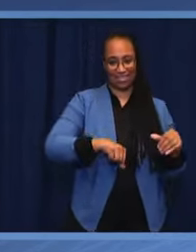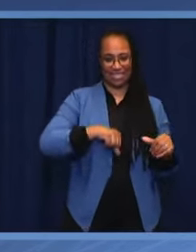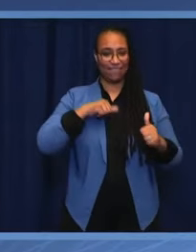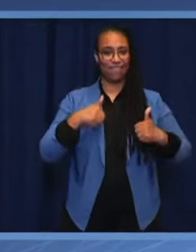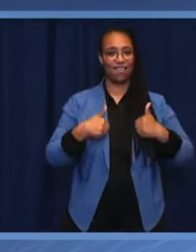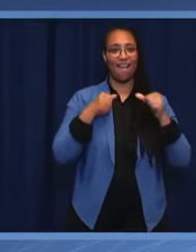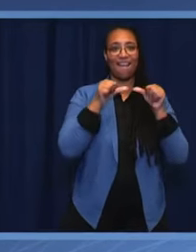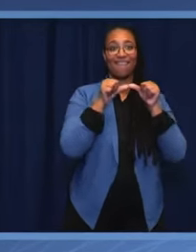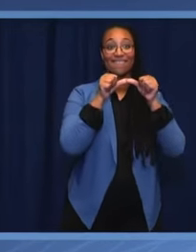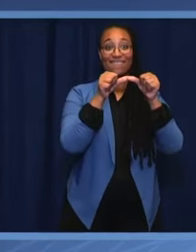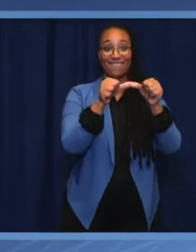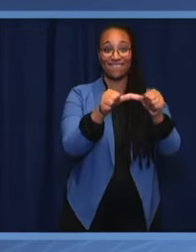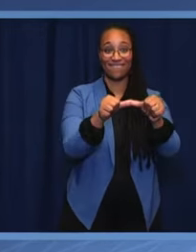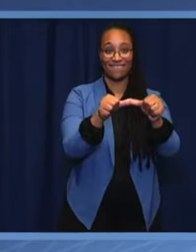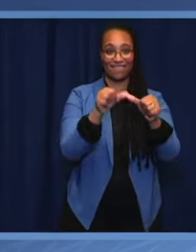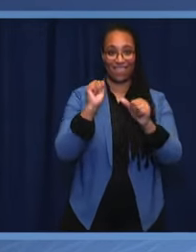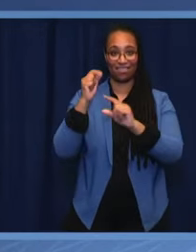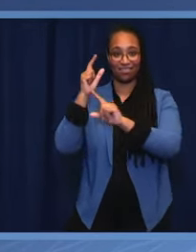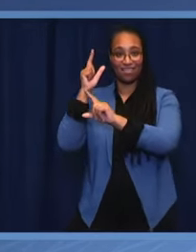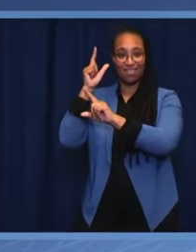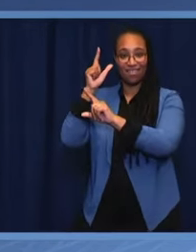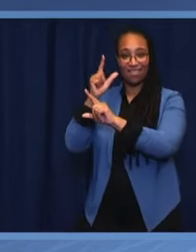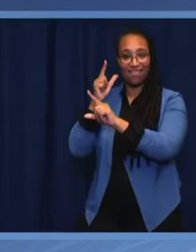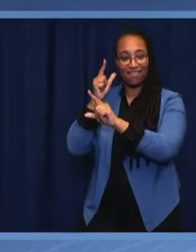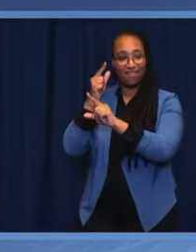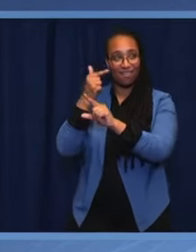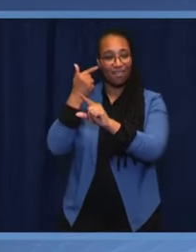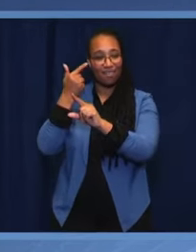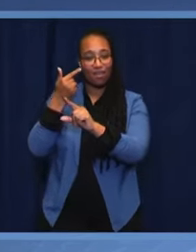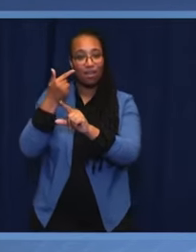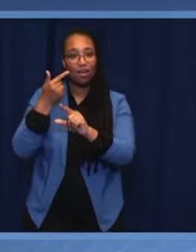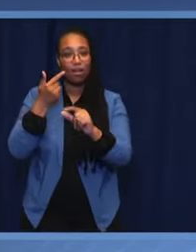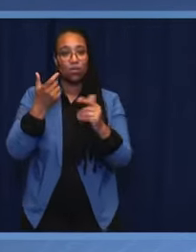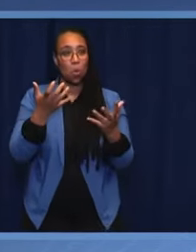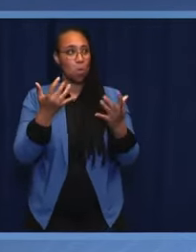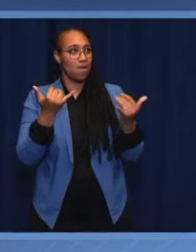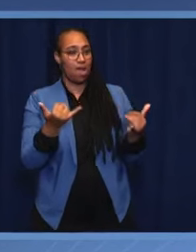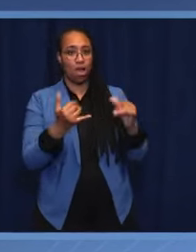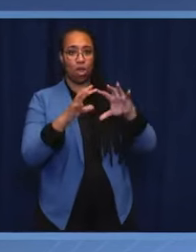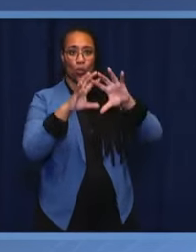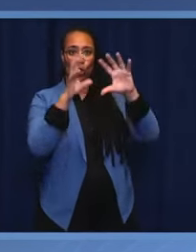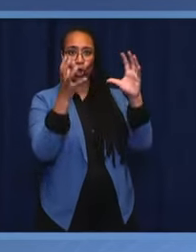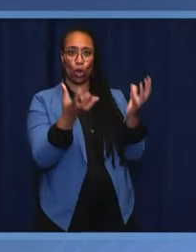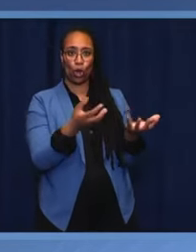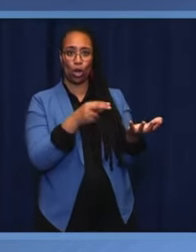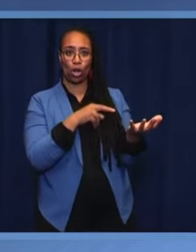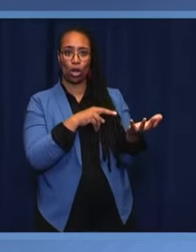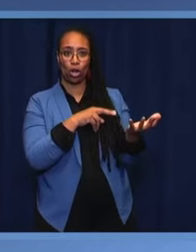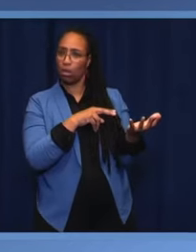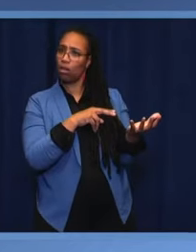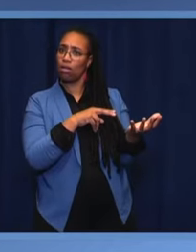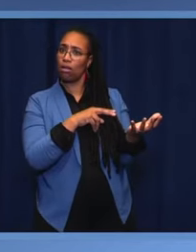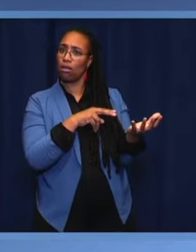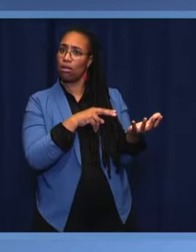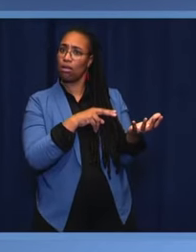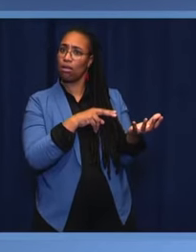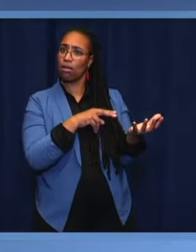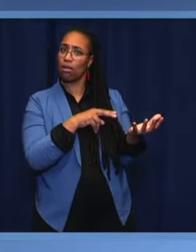The situation we're currently in globally is determined by global problems,